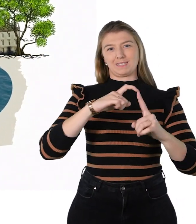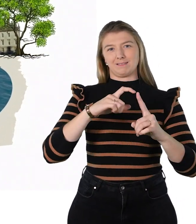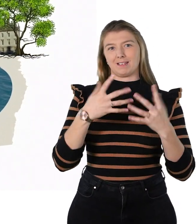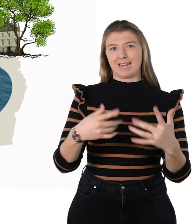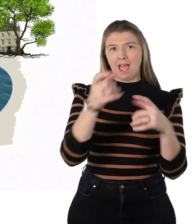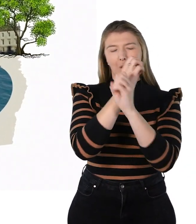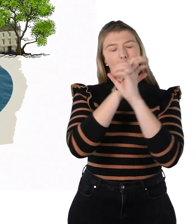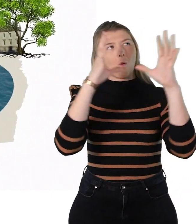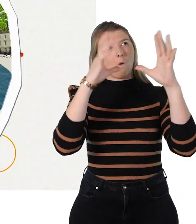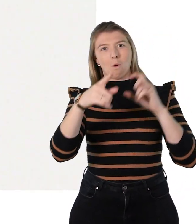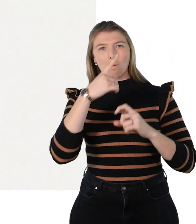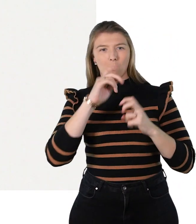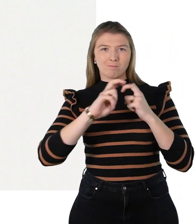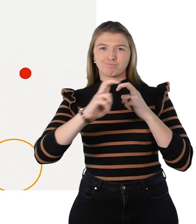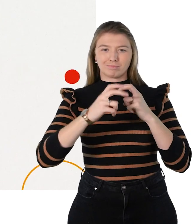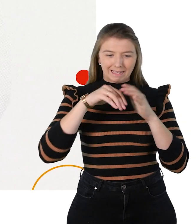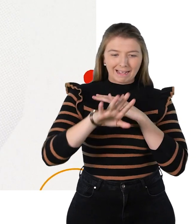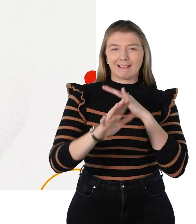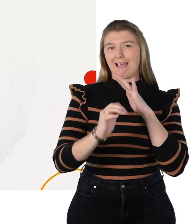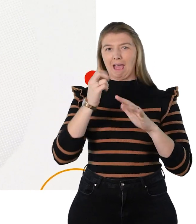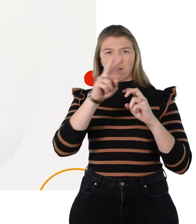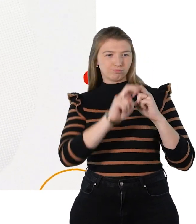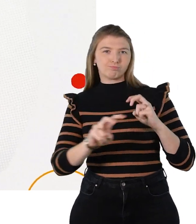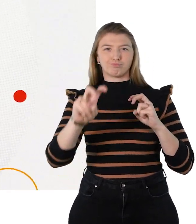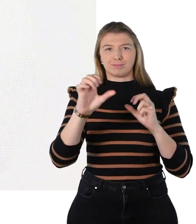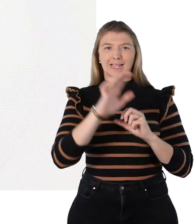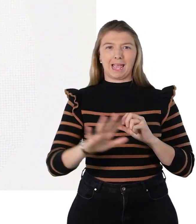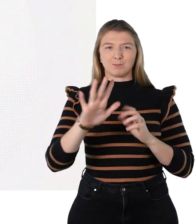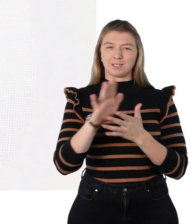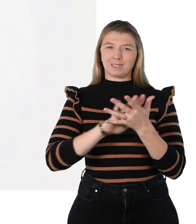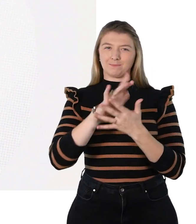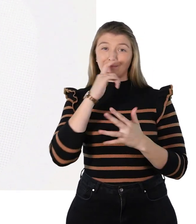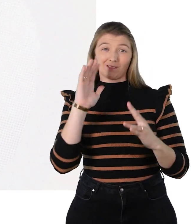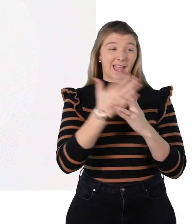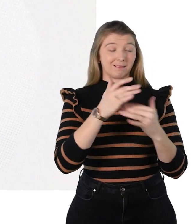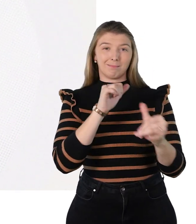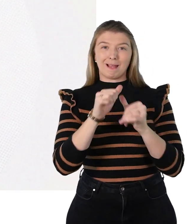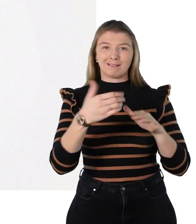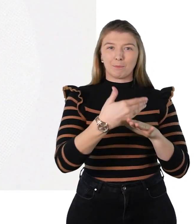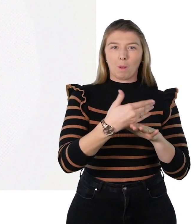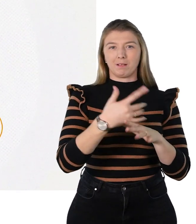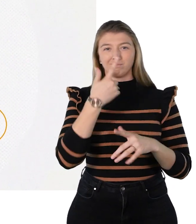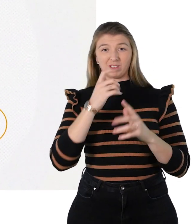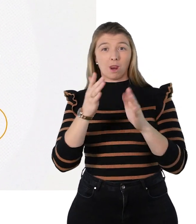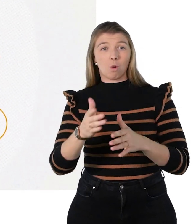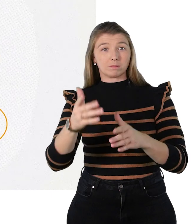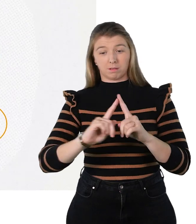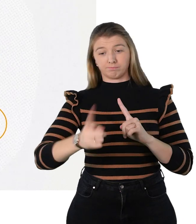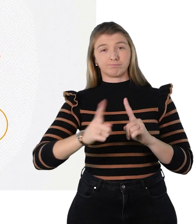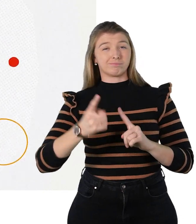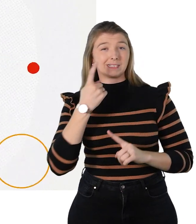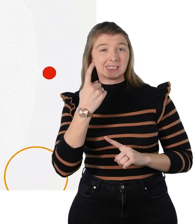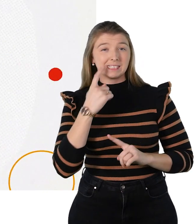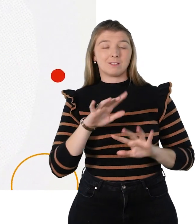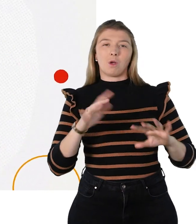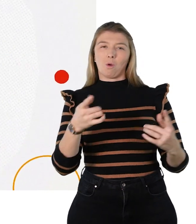communities. Imagine if you could travel in, around and out of Greater Cambridge for better employment. That you could easily get to a hospital